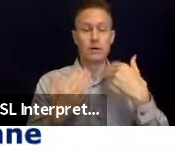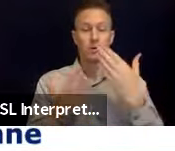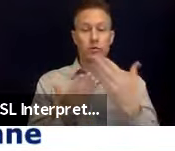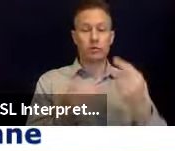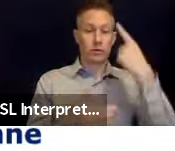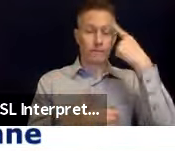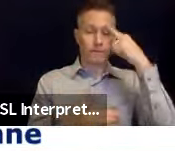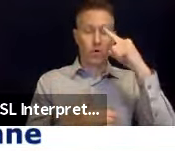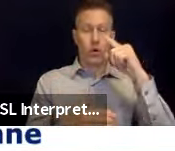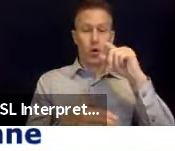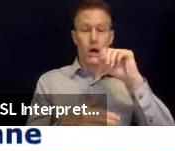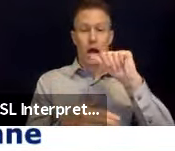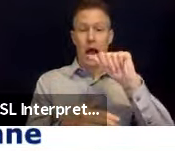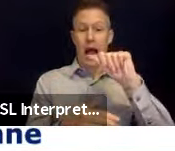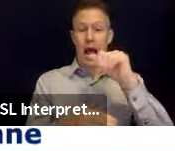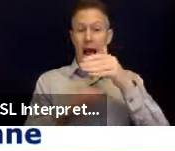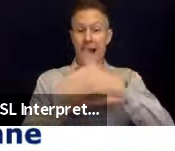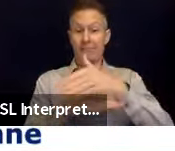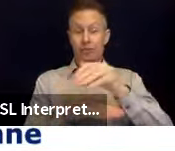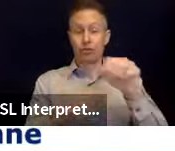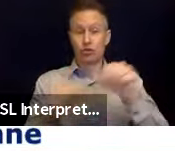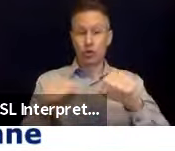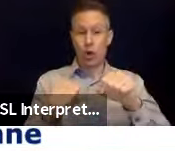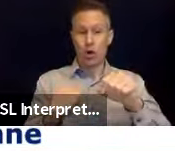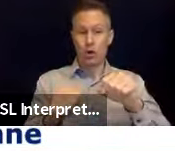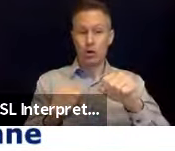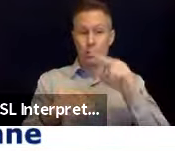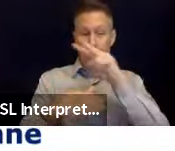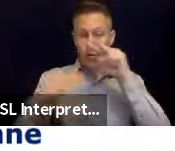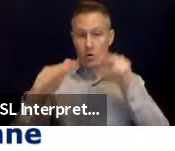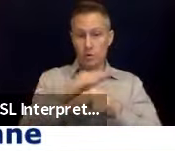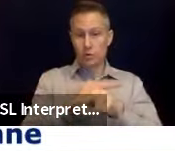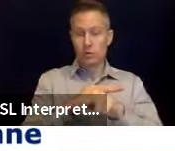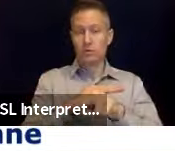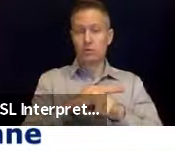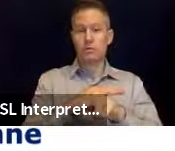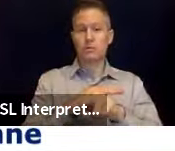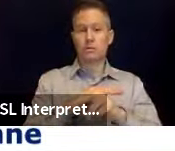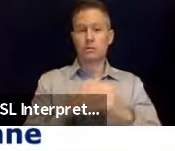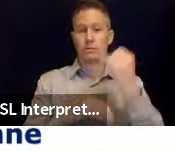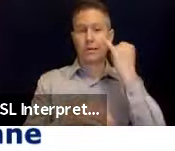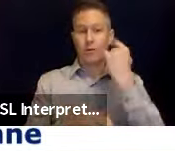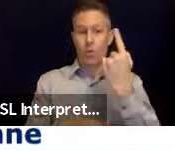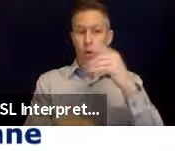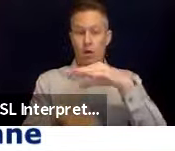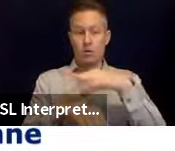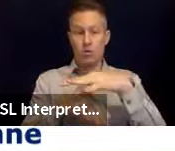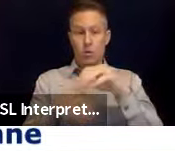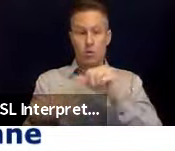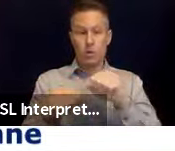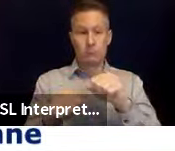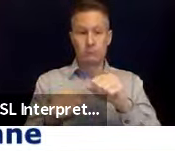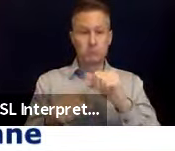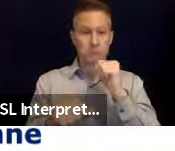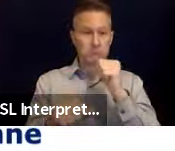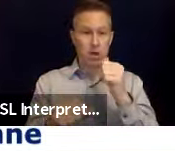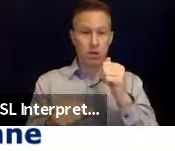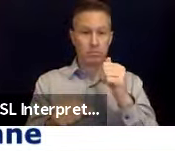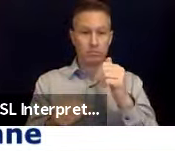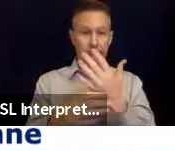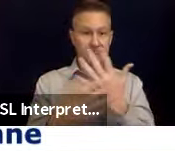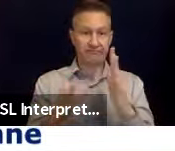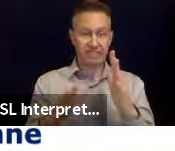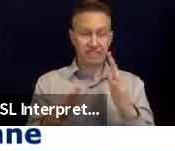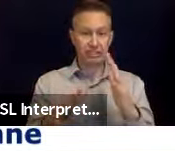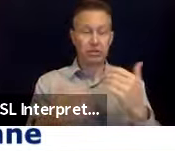because just because one earthquake happened doesn't mean that it's not going to be followed by several other earthquakes. And so that is a